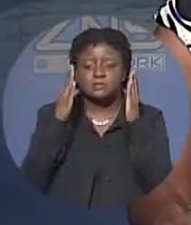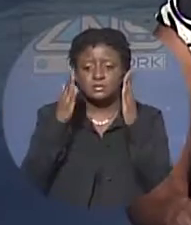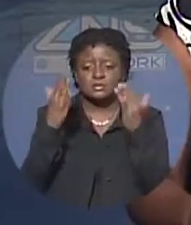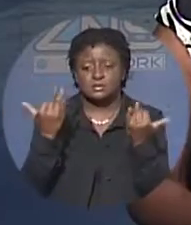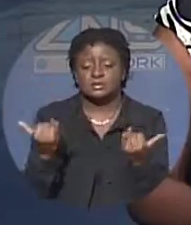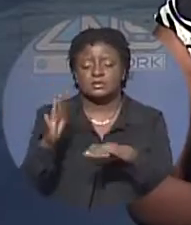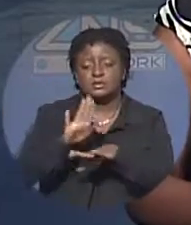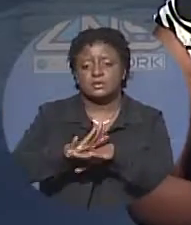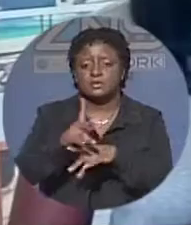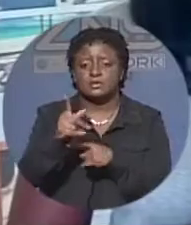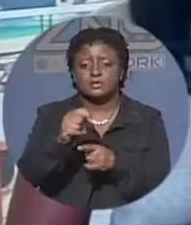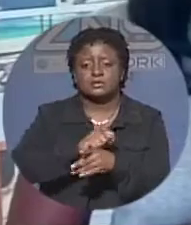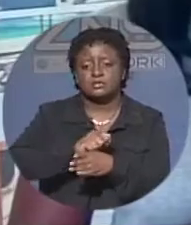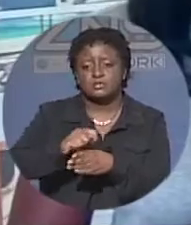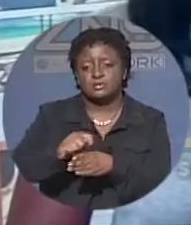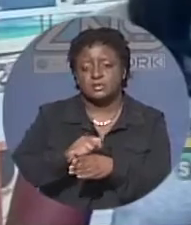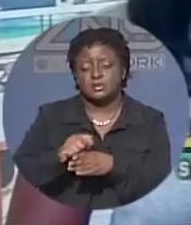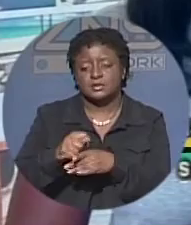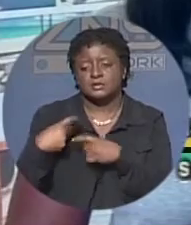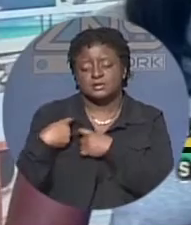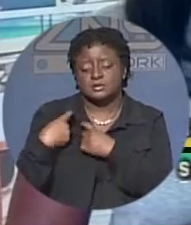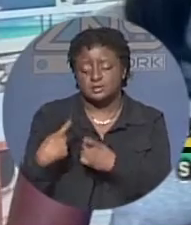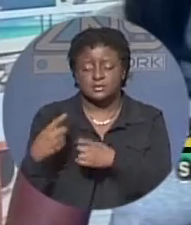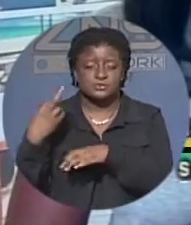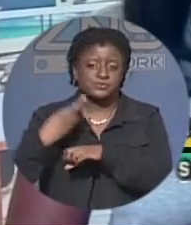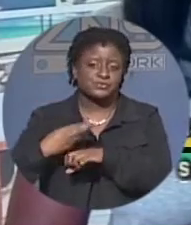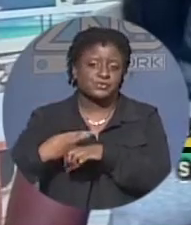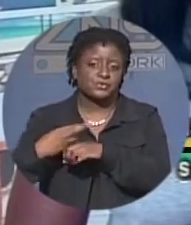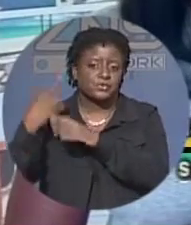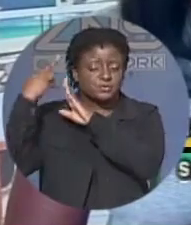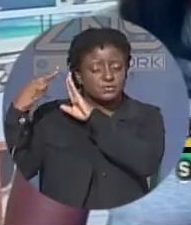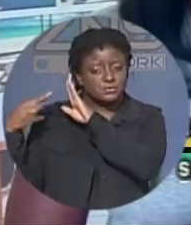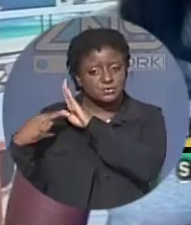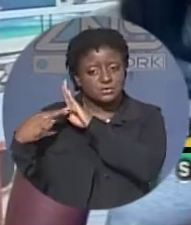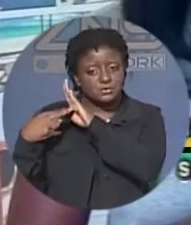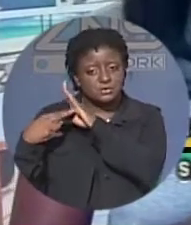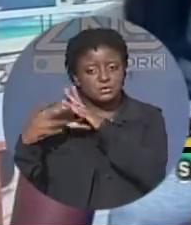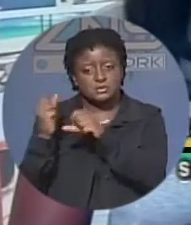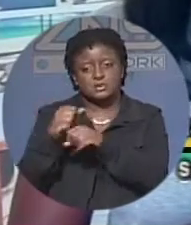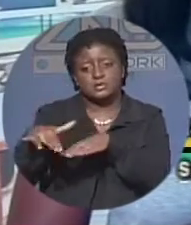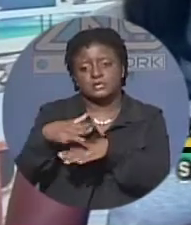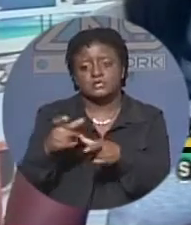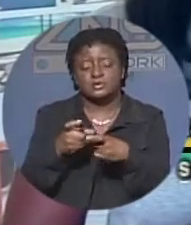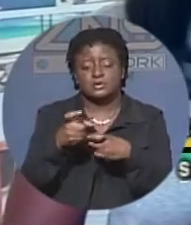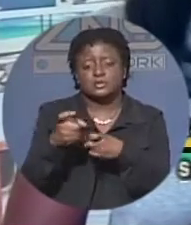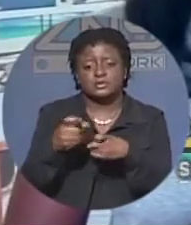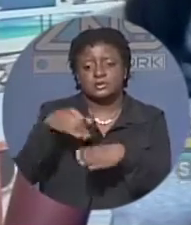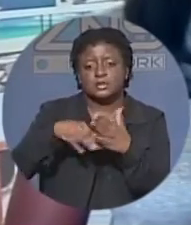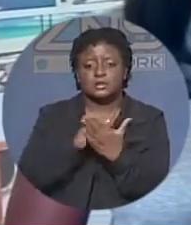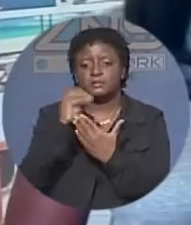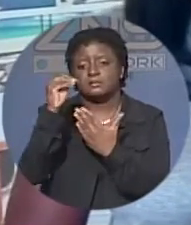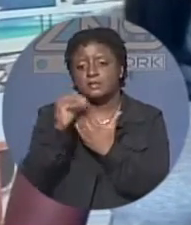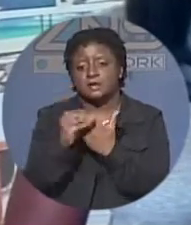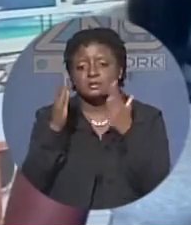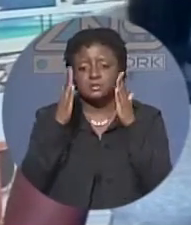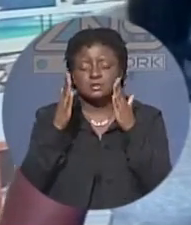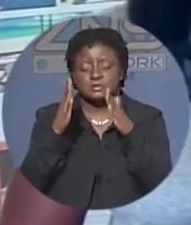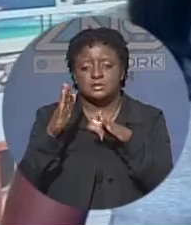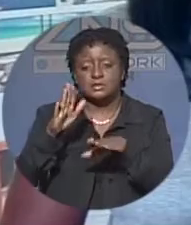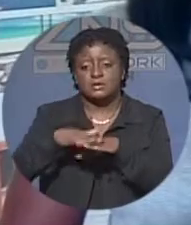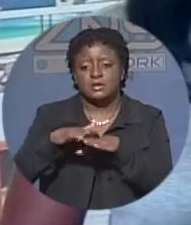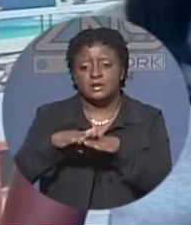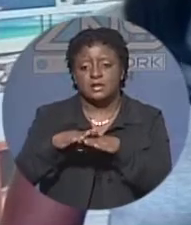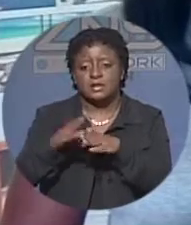since rock resorts took over bimini bay resort and marina back in march a major emphasis has been placed on management